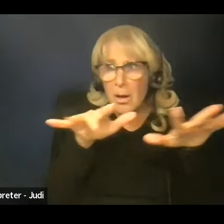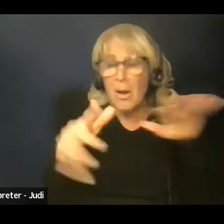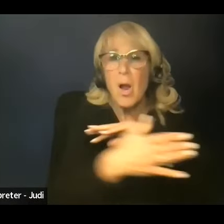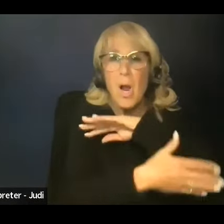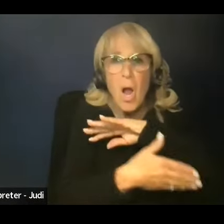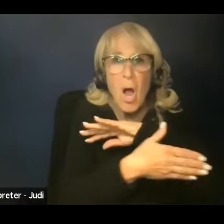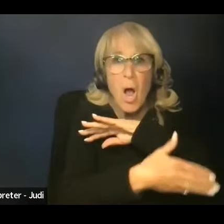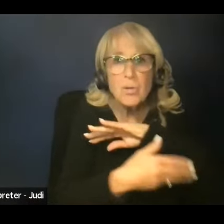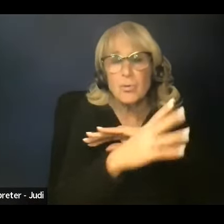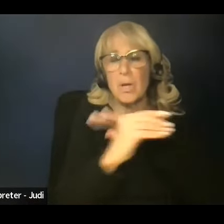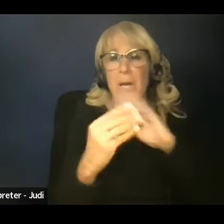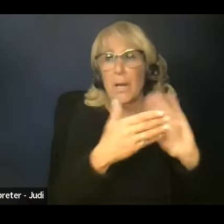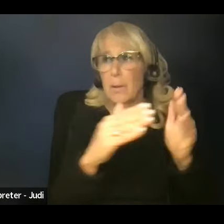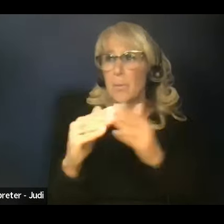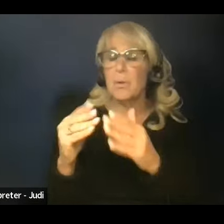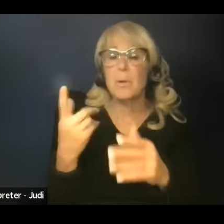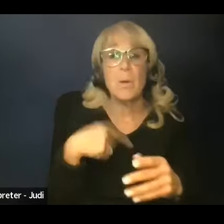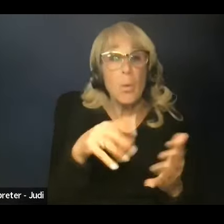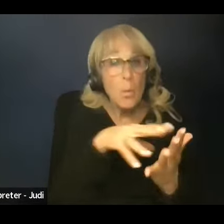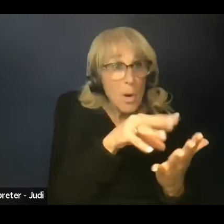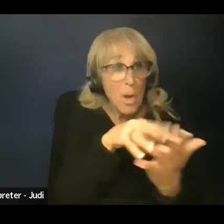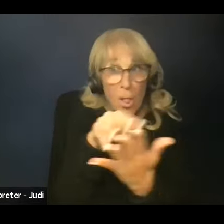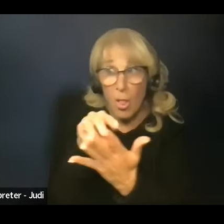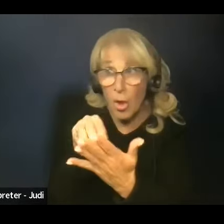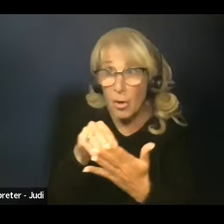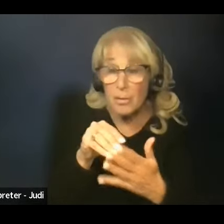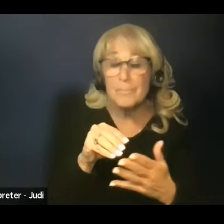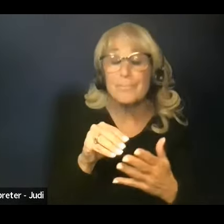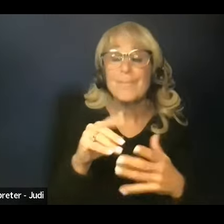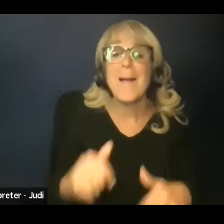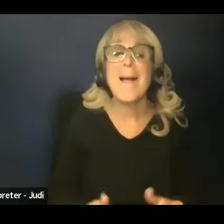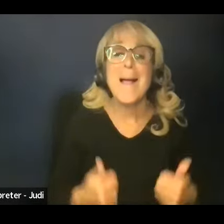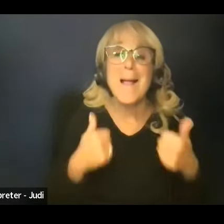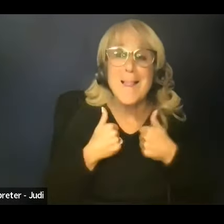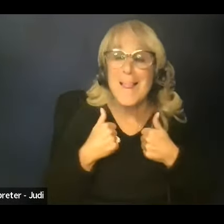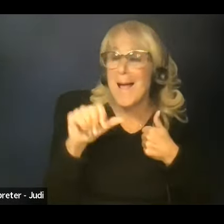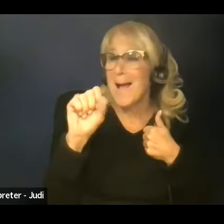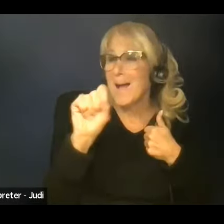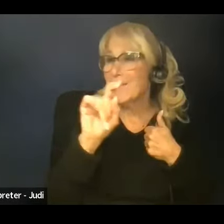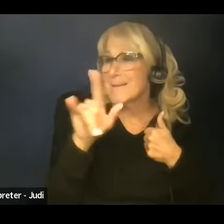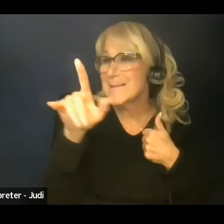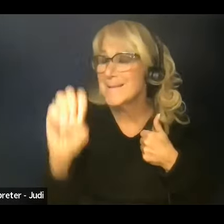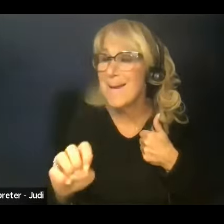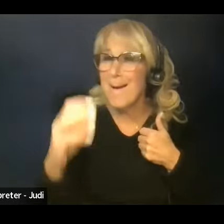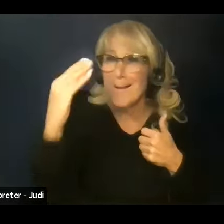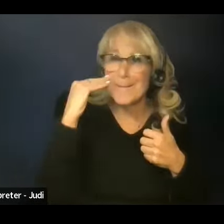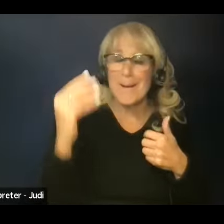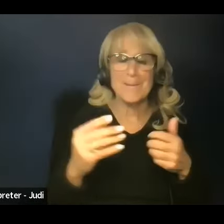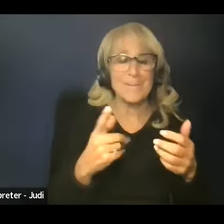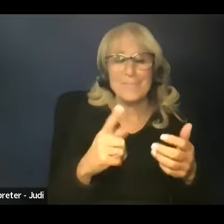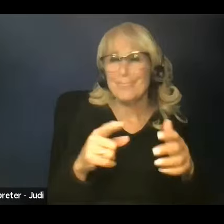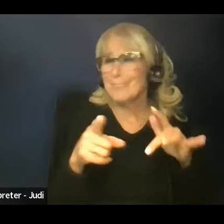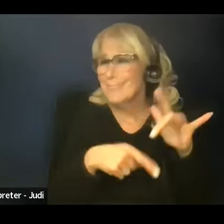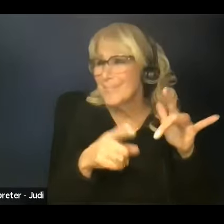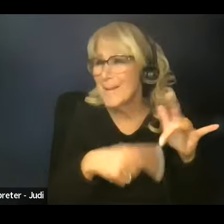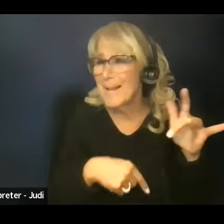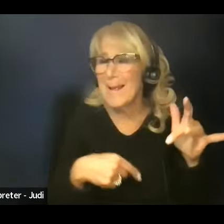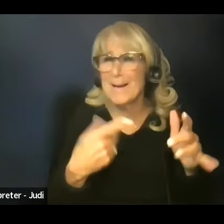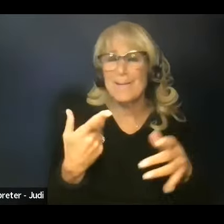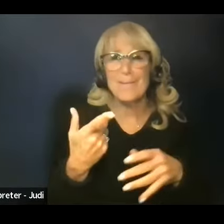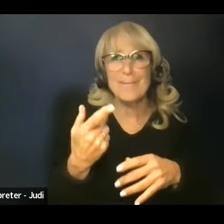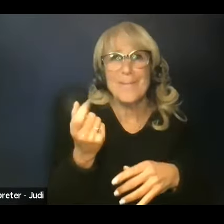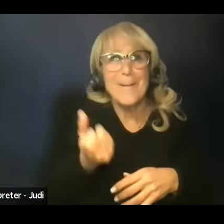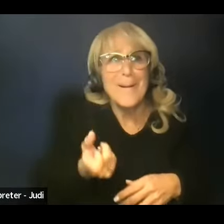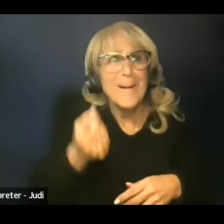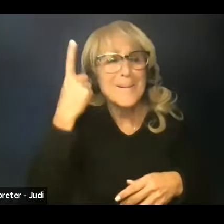What we learned across all communities is that lifestyle factors, knowledge, lack of initiative, discipline, and health issues